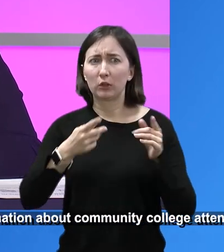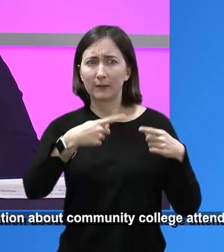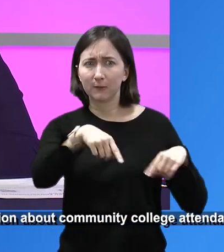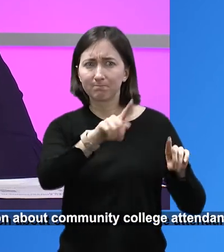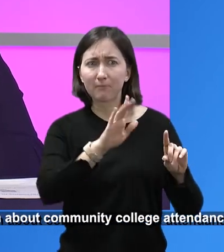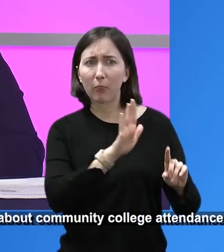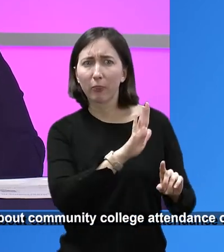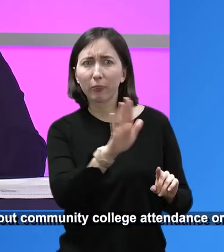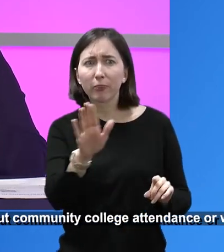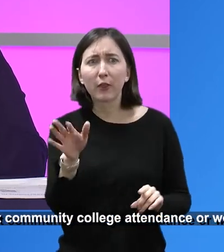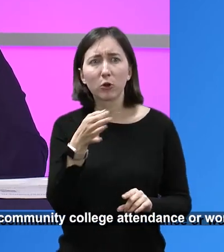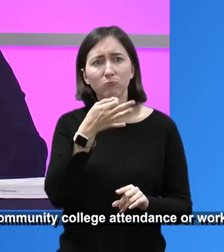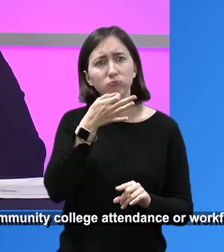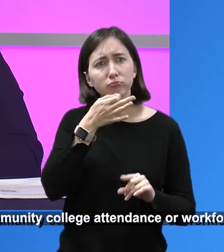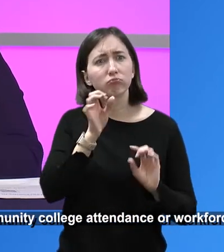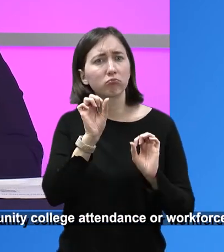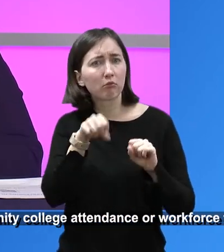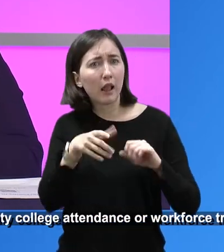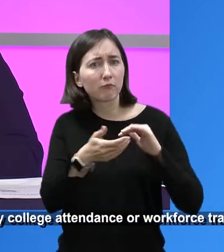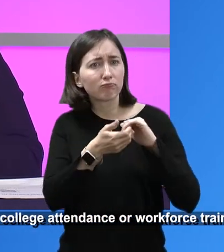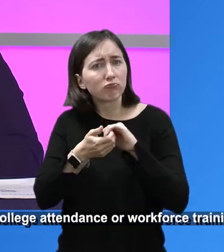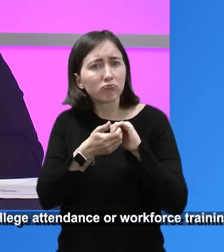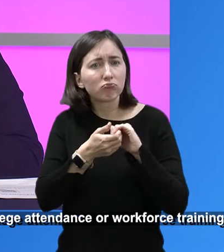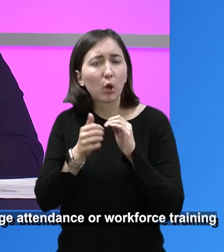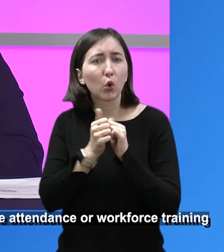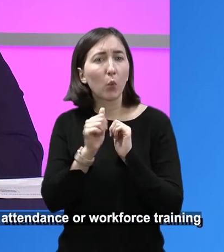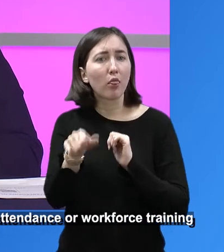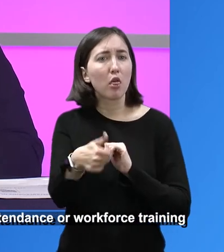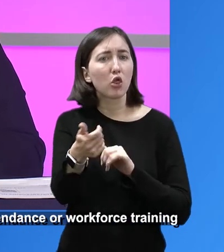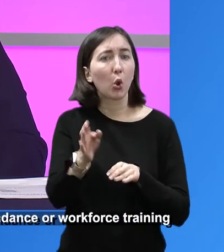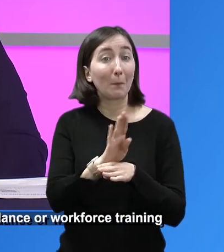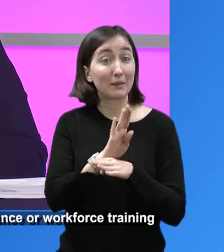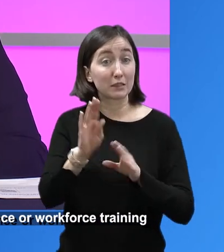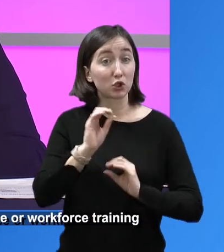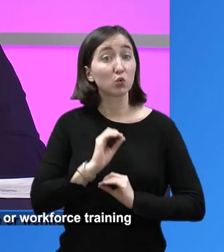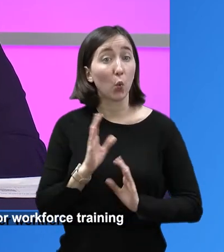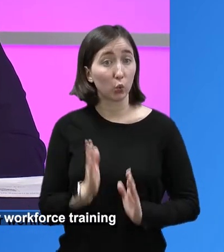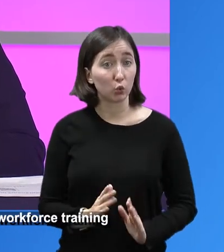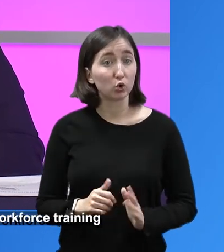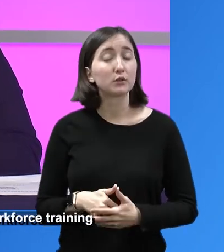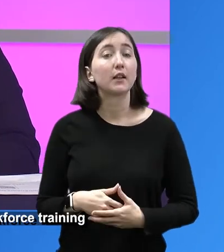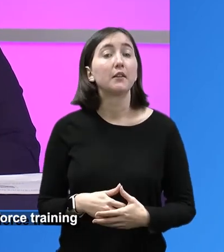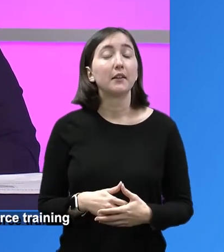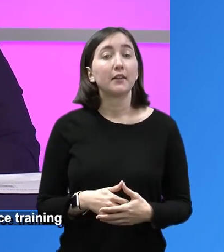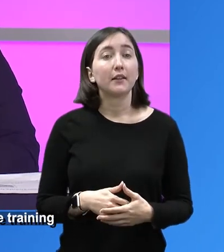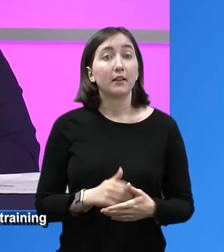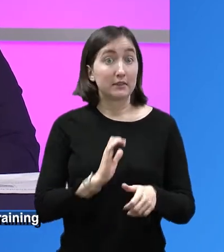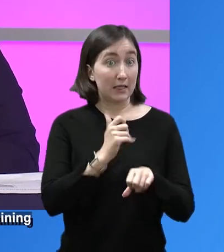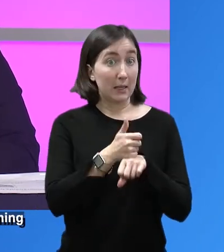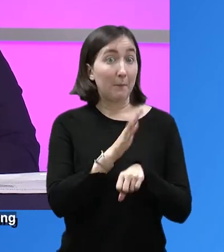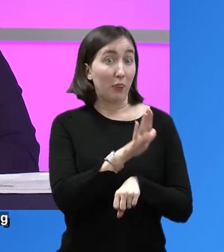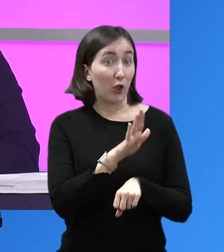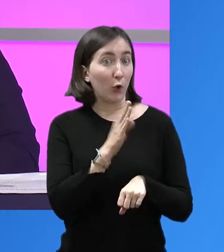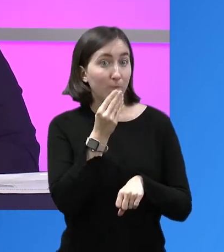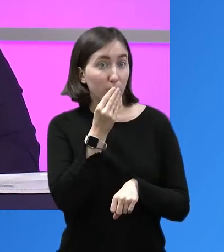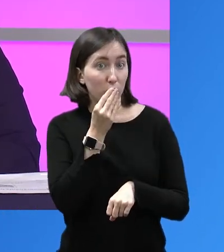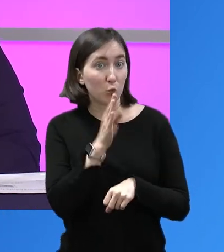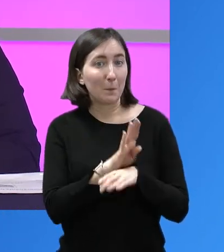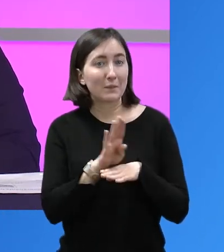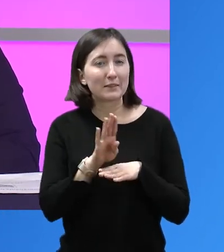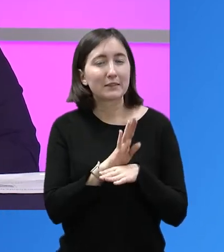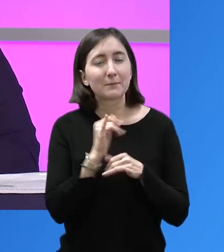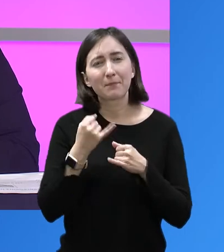that they, you know, you can form a partnership with other business owners that are